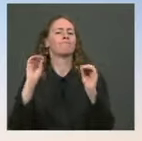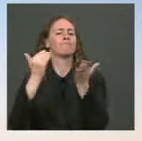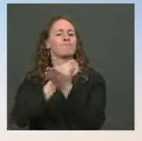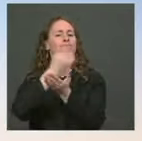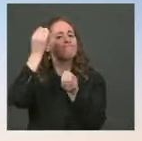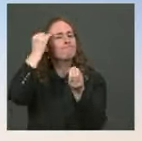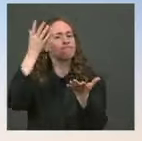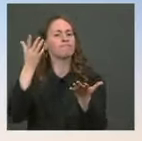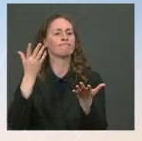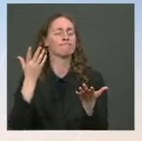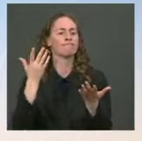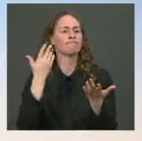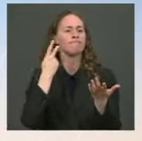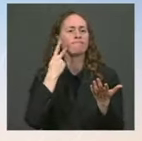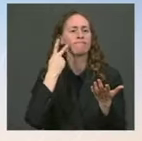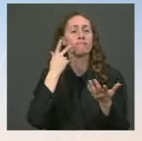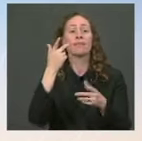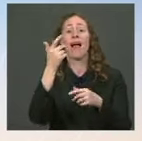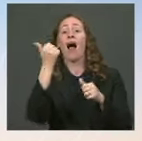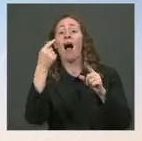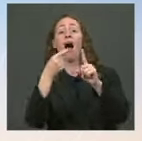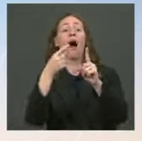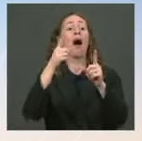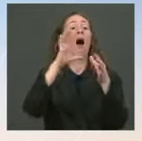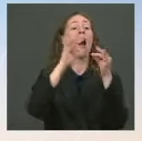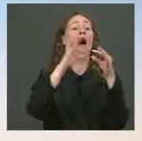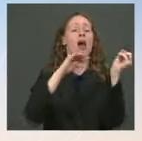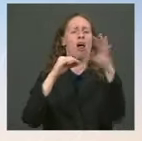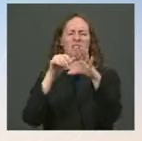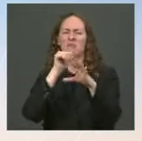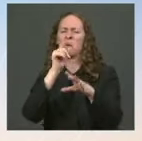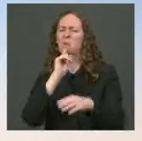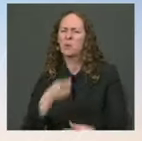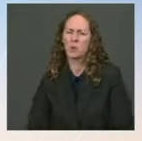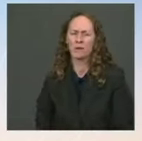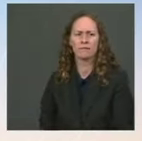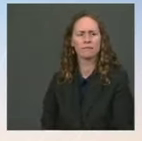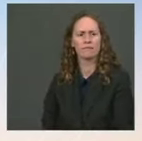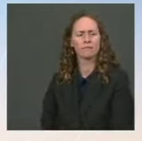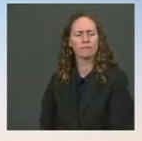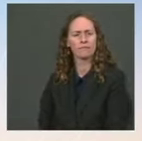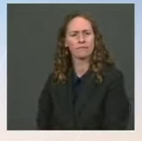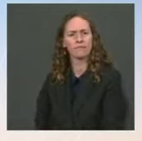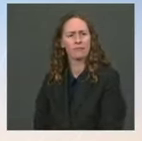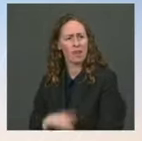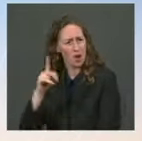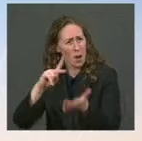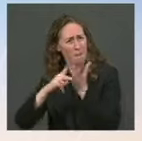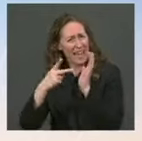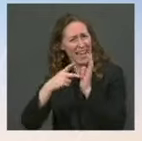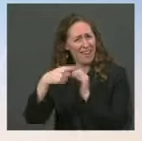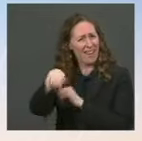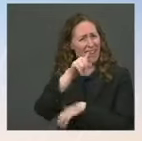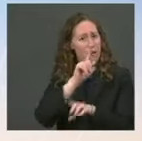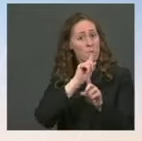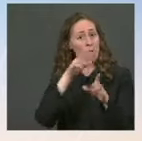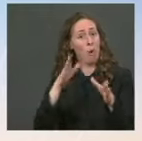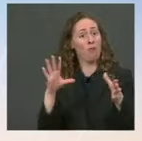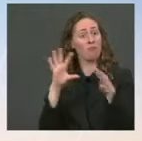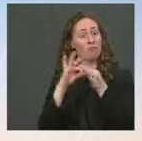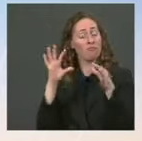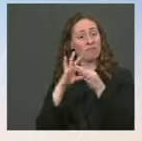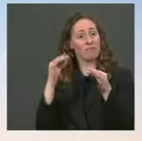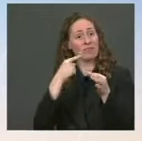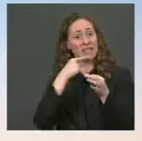inaccurate that the request was made from the U.S. President to have a meeting? Or is it inaccurate that the Chinese President declined?